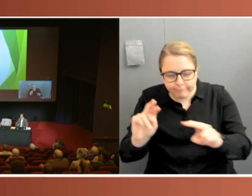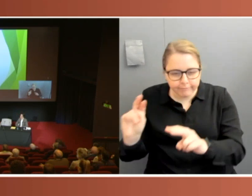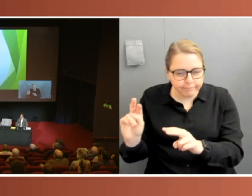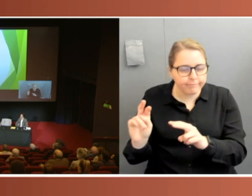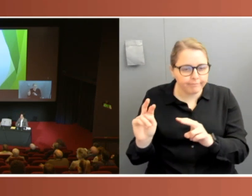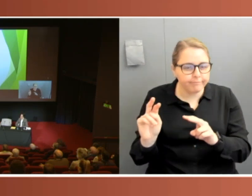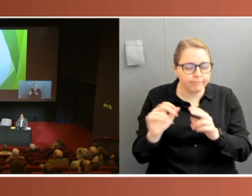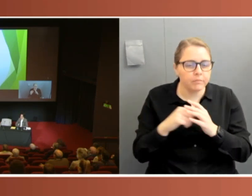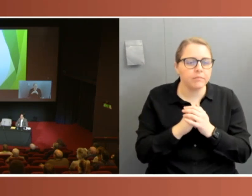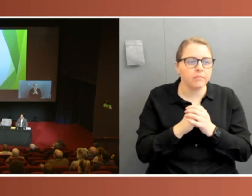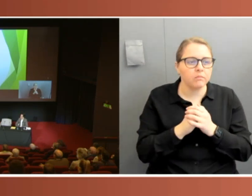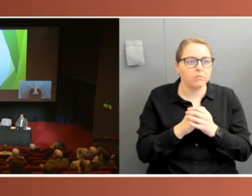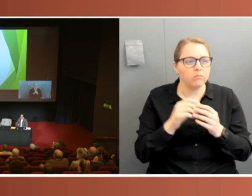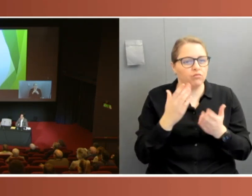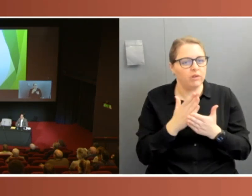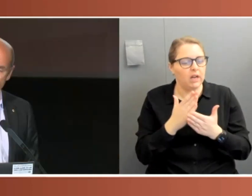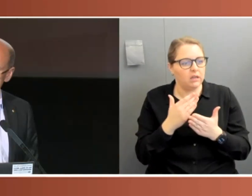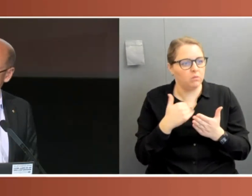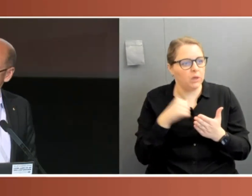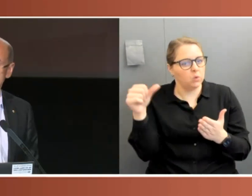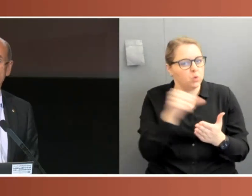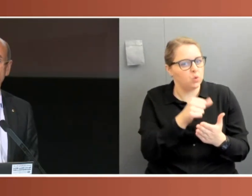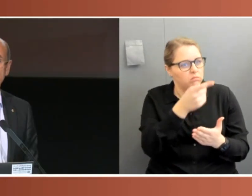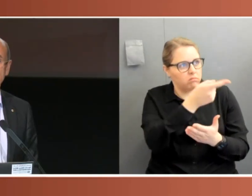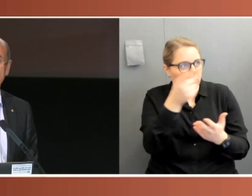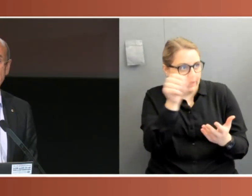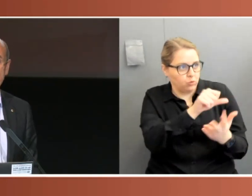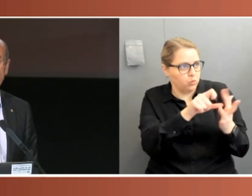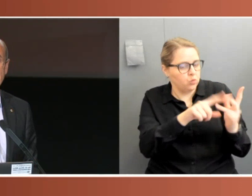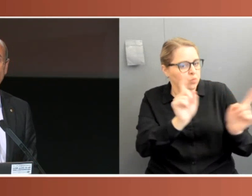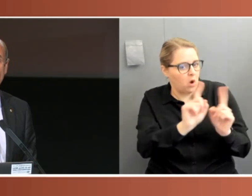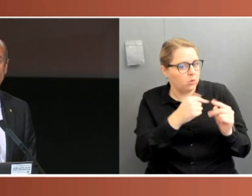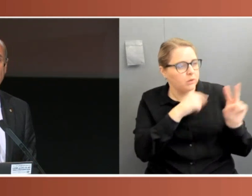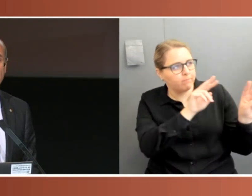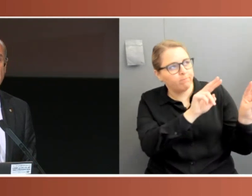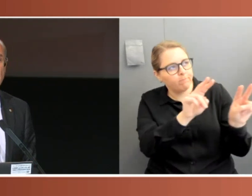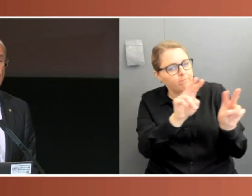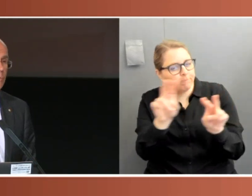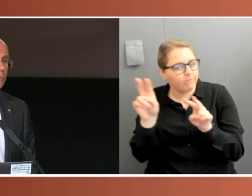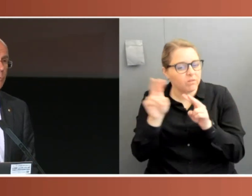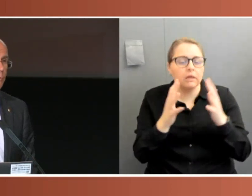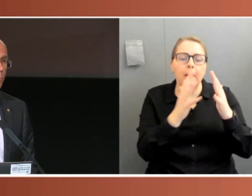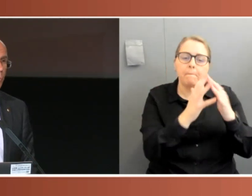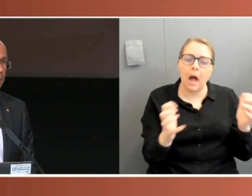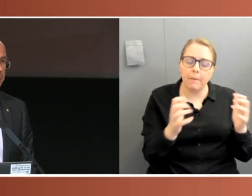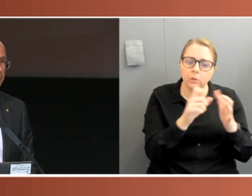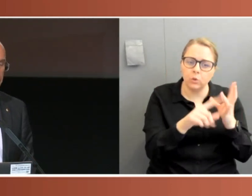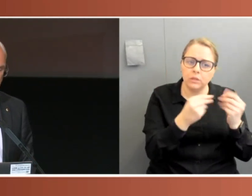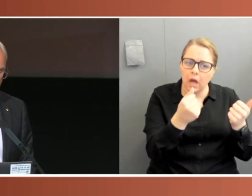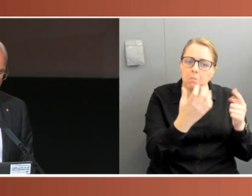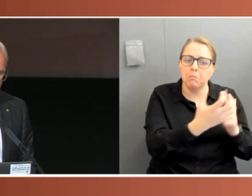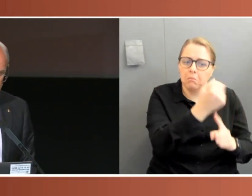as citizens our Parliament to do, we found that Parliament, even though it had some notable achievements, often performed poorly.